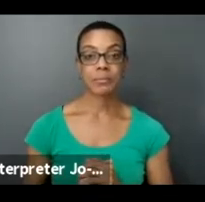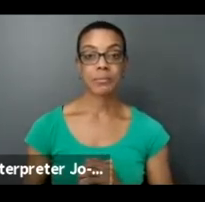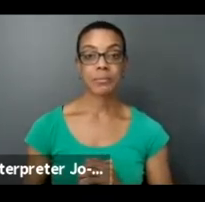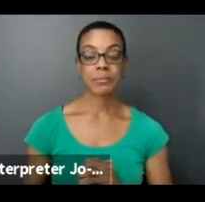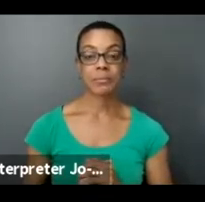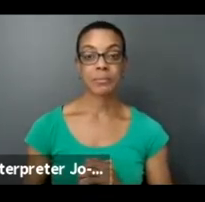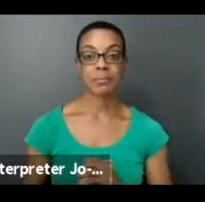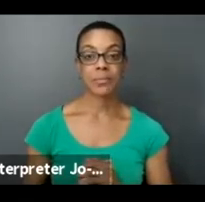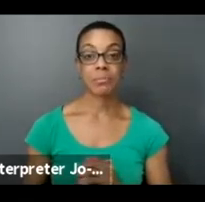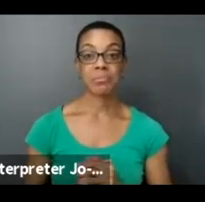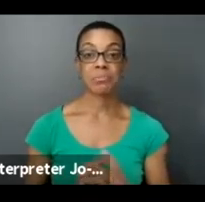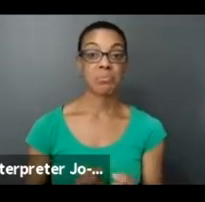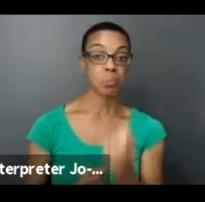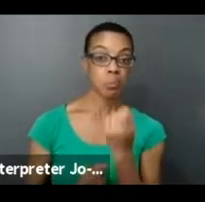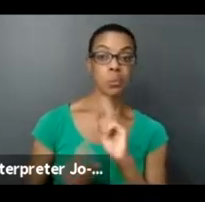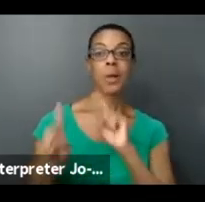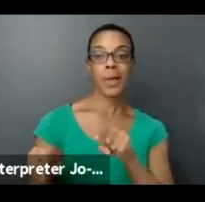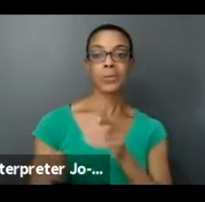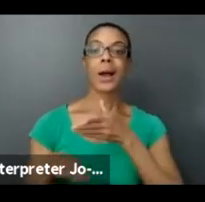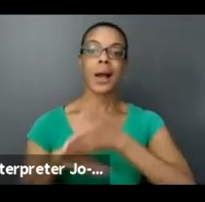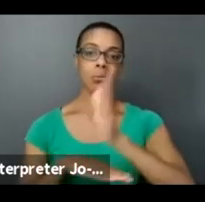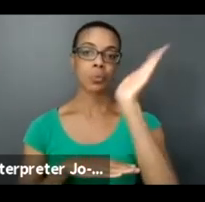answered after this presentation.